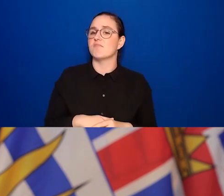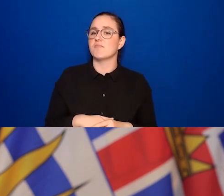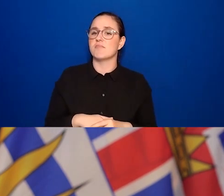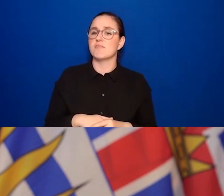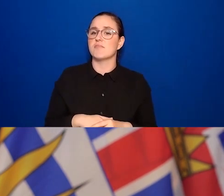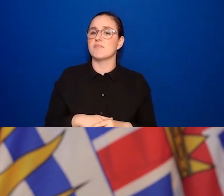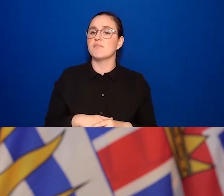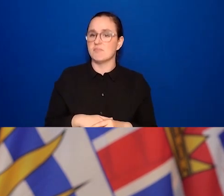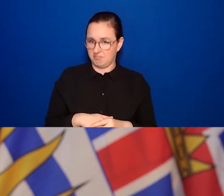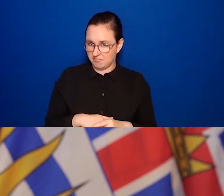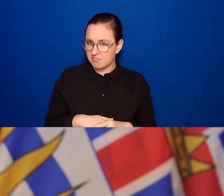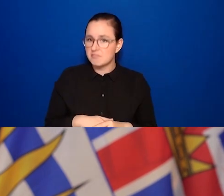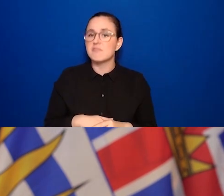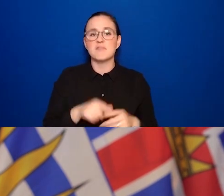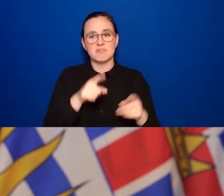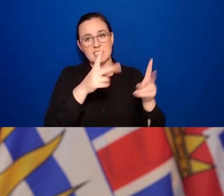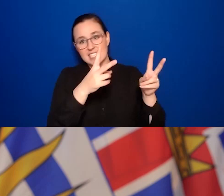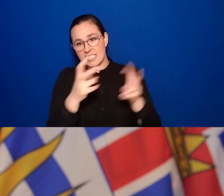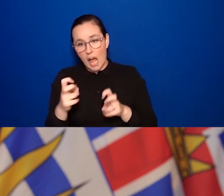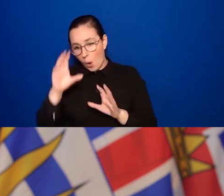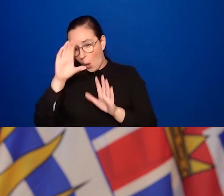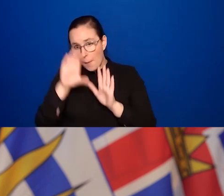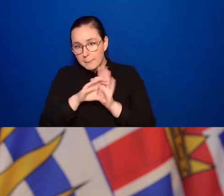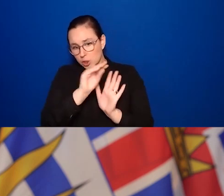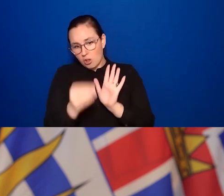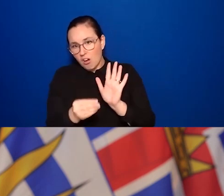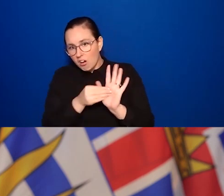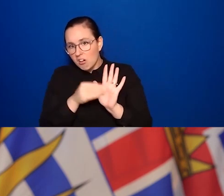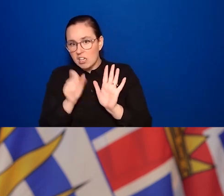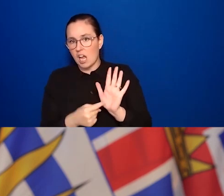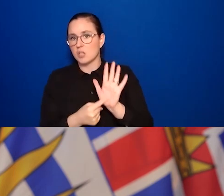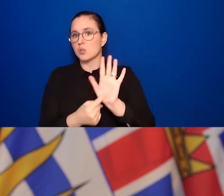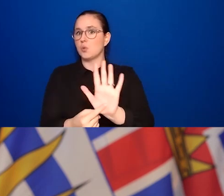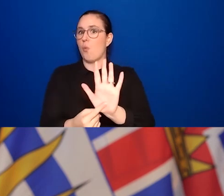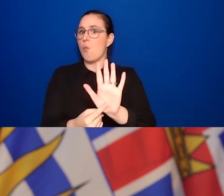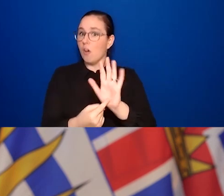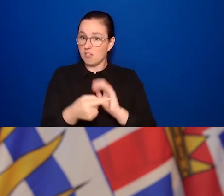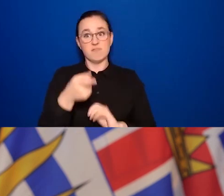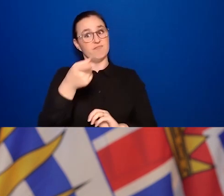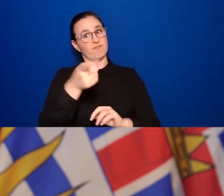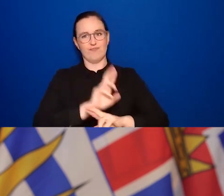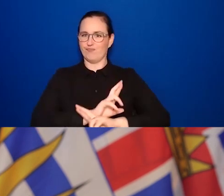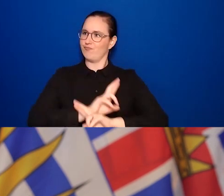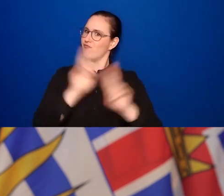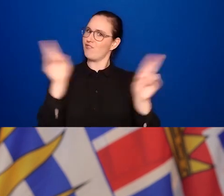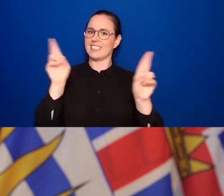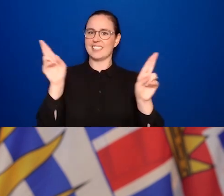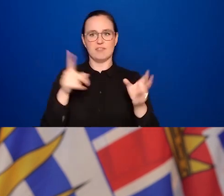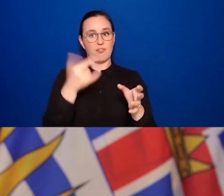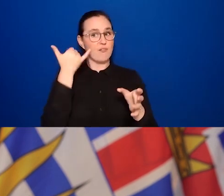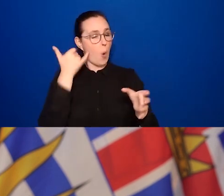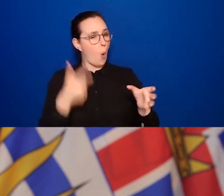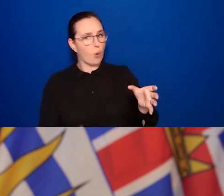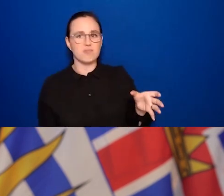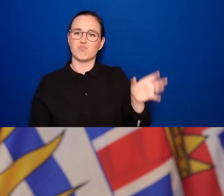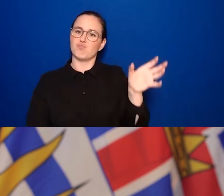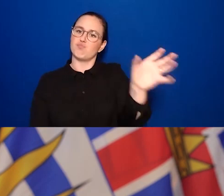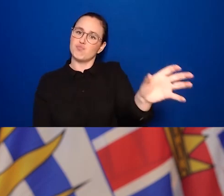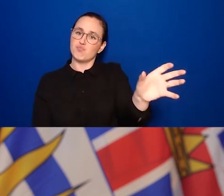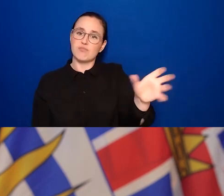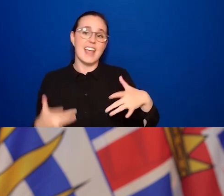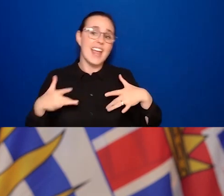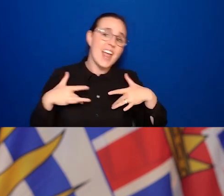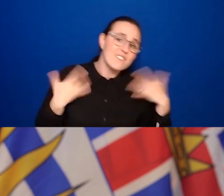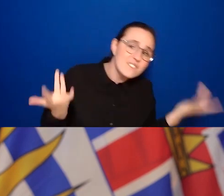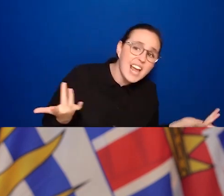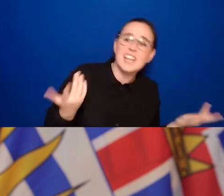phone. And then you have your vaccine card ready to present when you go to one of these events or businesses that